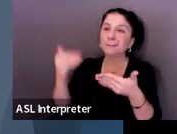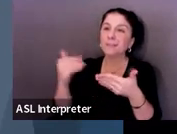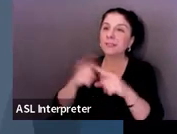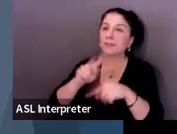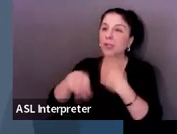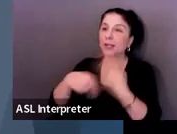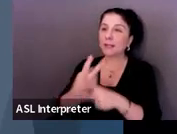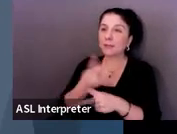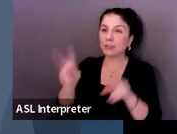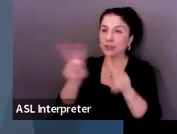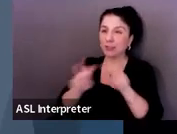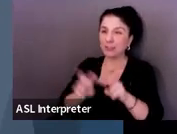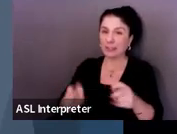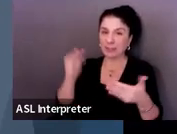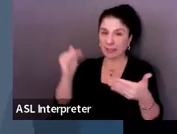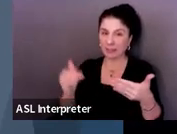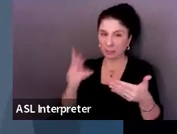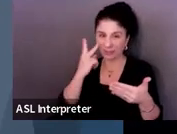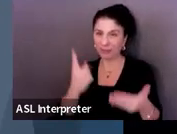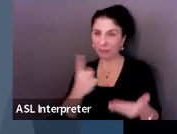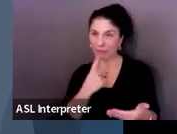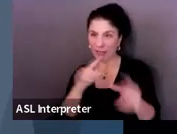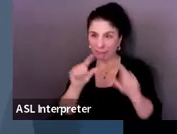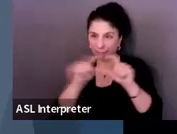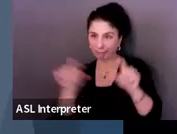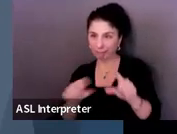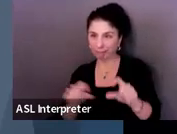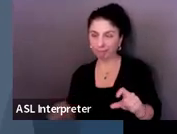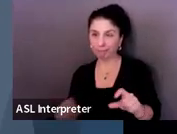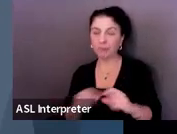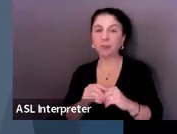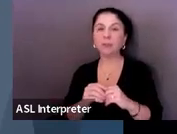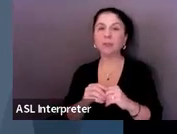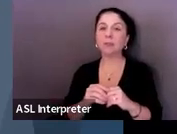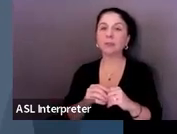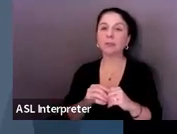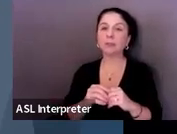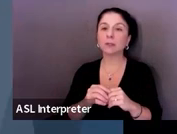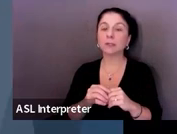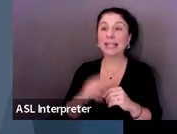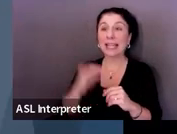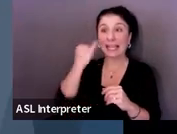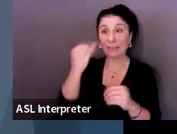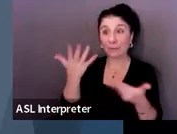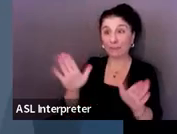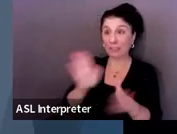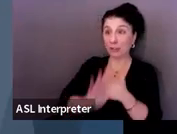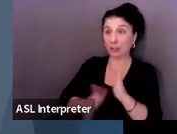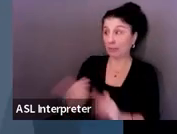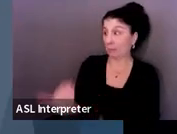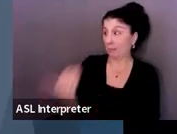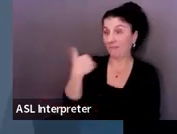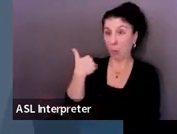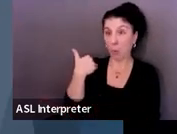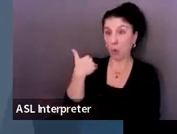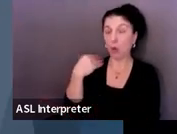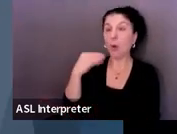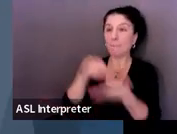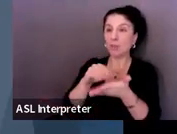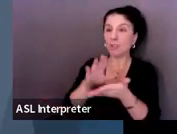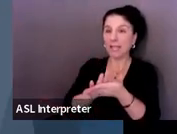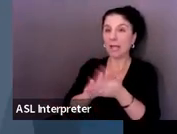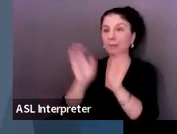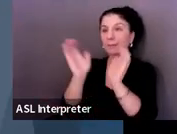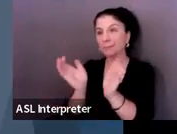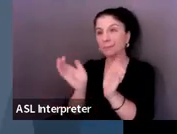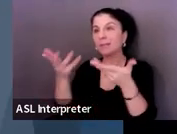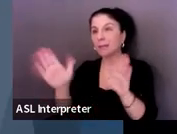listed there. And as Jennifer talked about earlier, it's best to leave the ones that were completed before and keep all of those